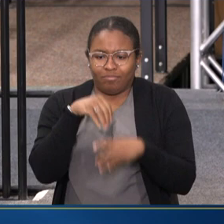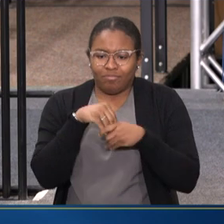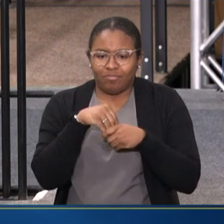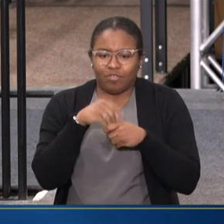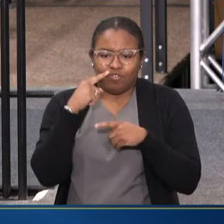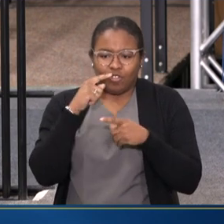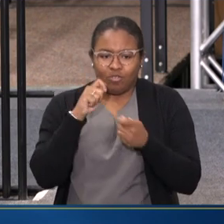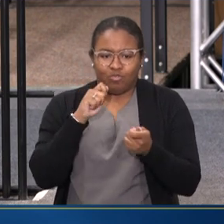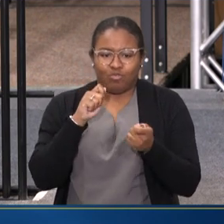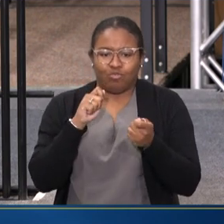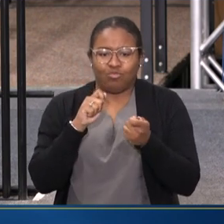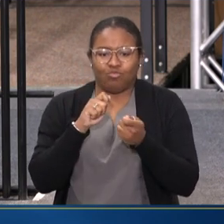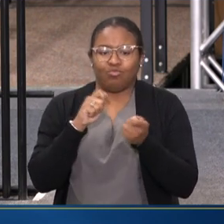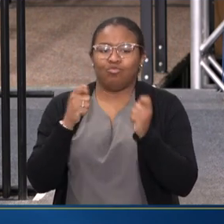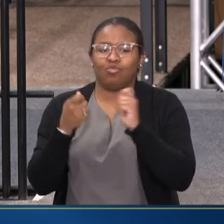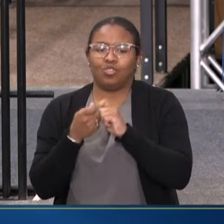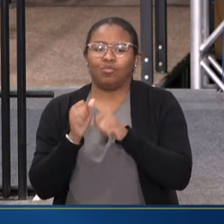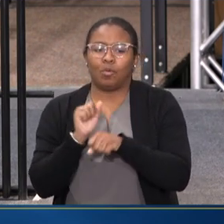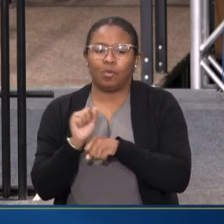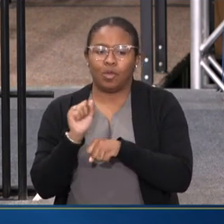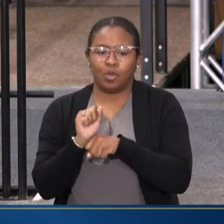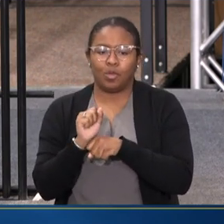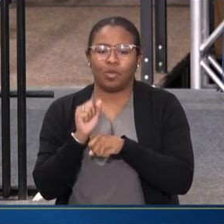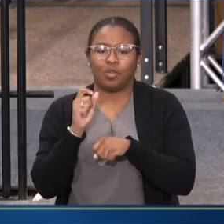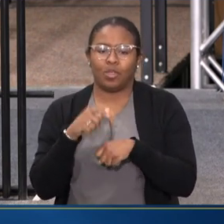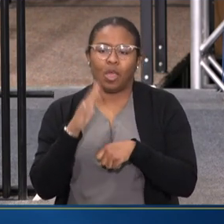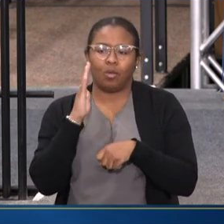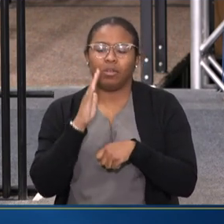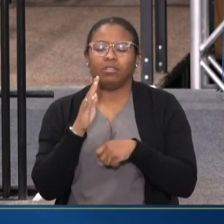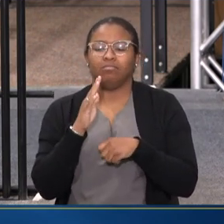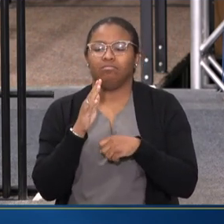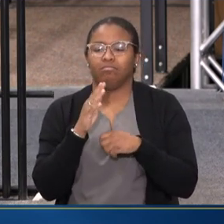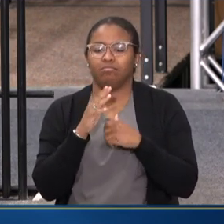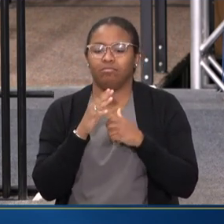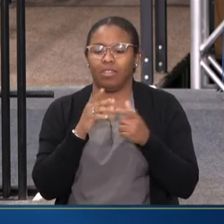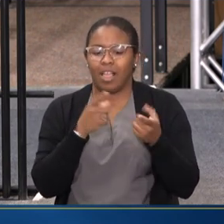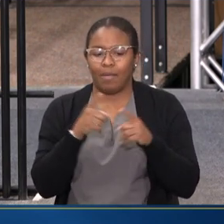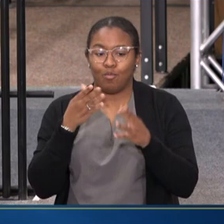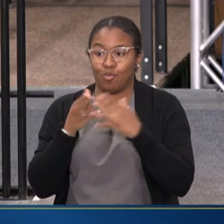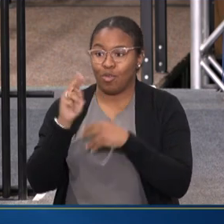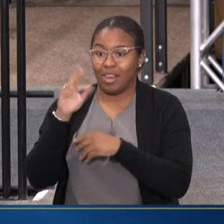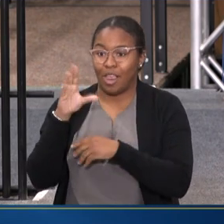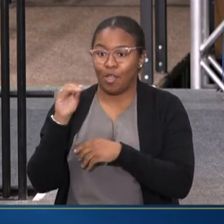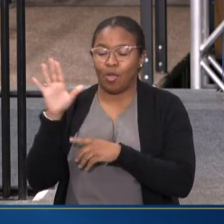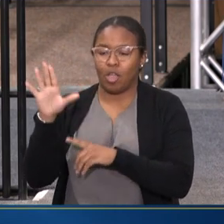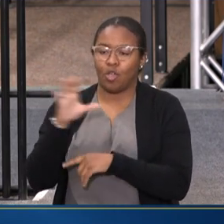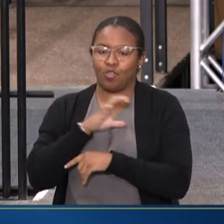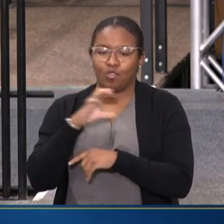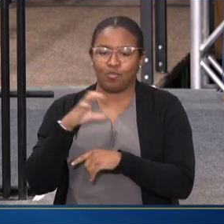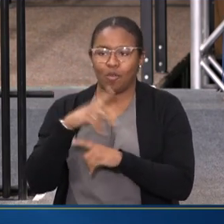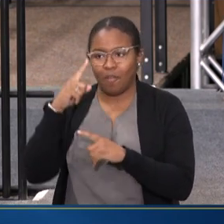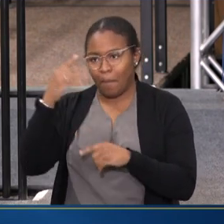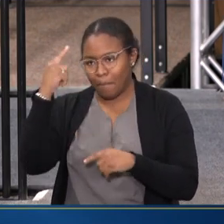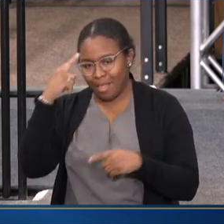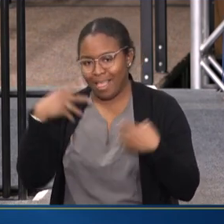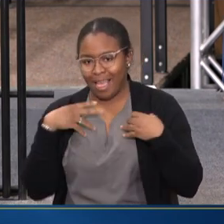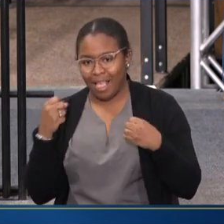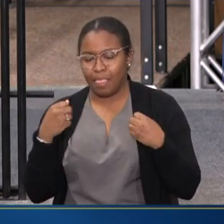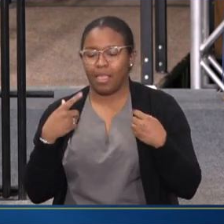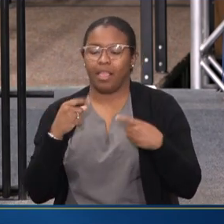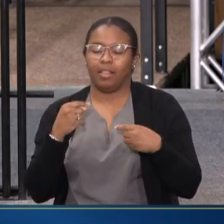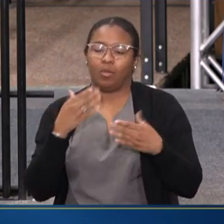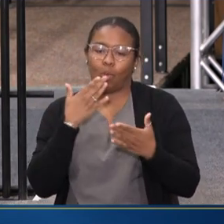transformative work that will take place through NACO's Commission on Mental Health and Wellbeing.